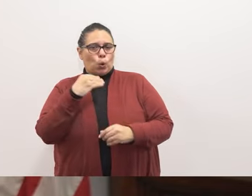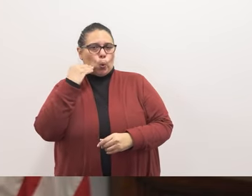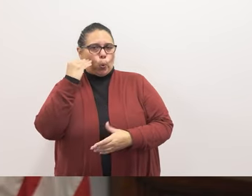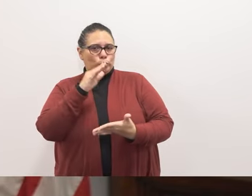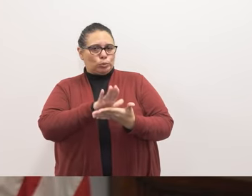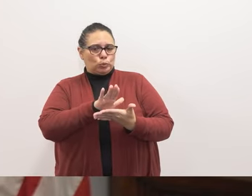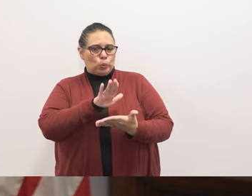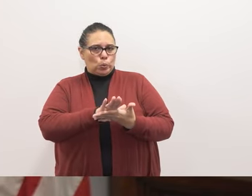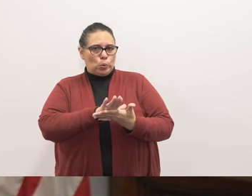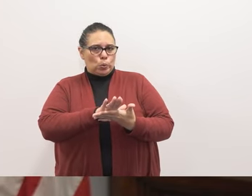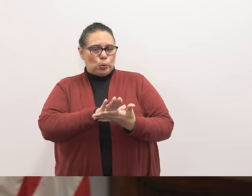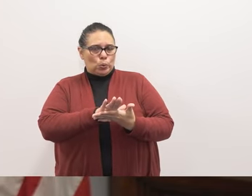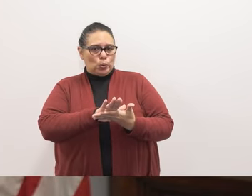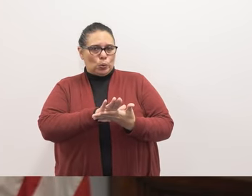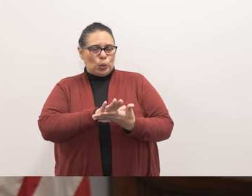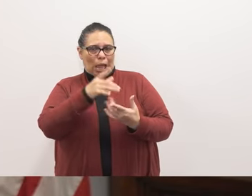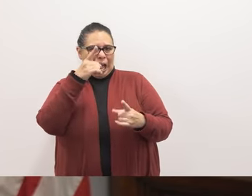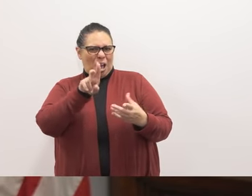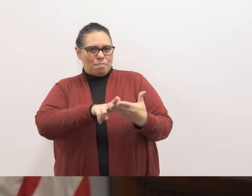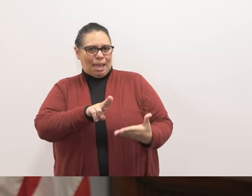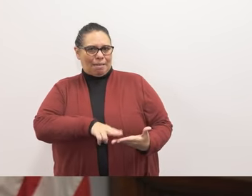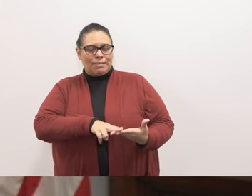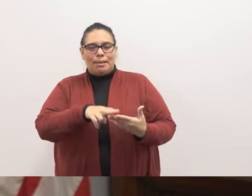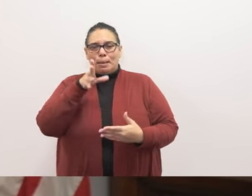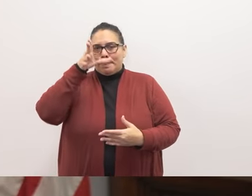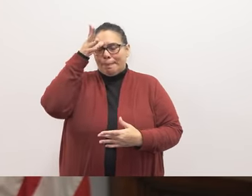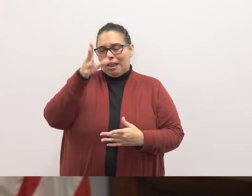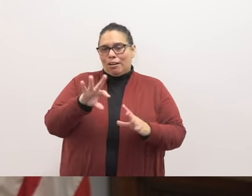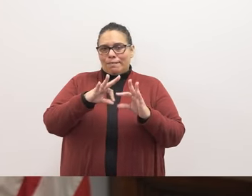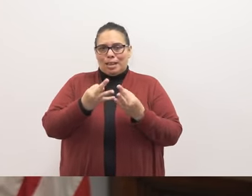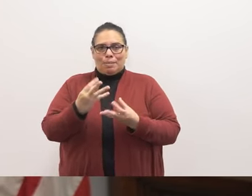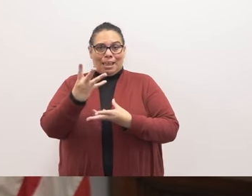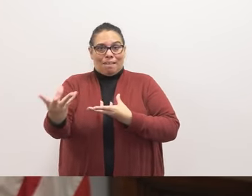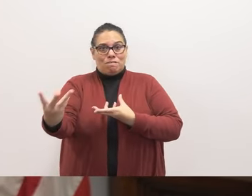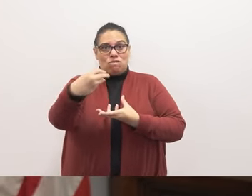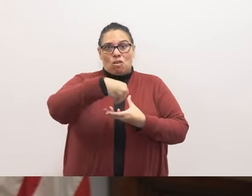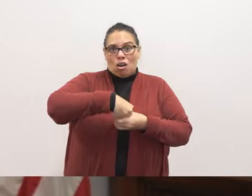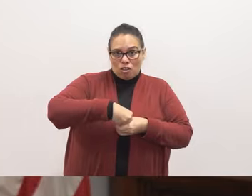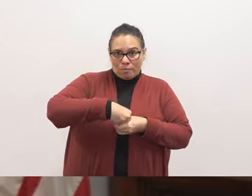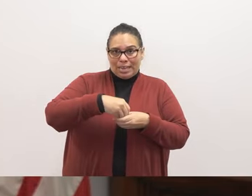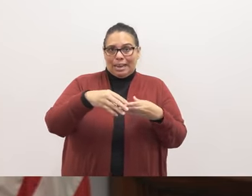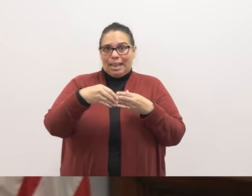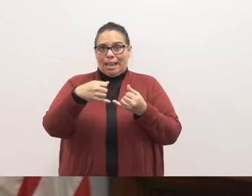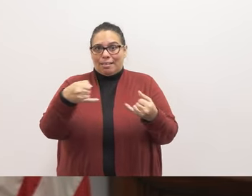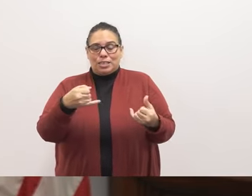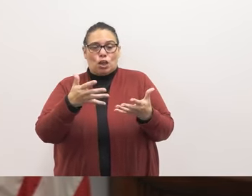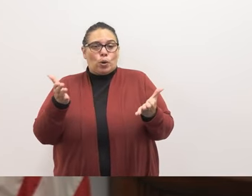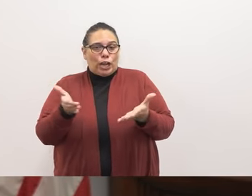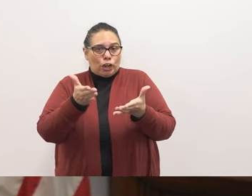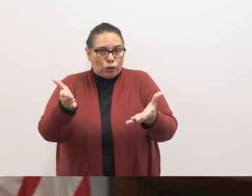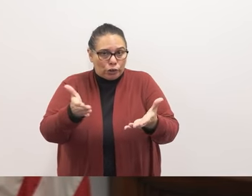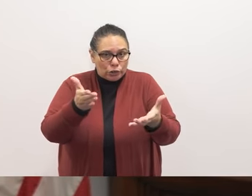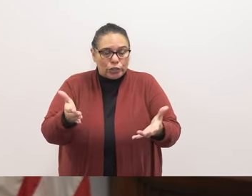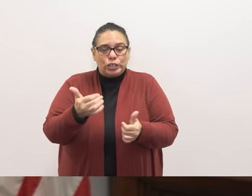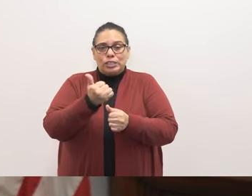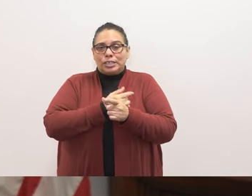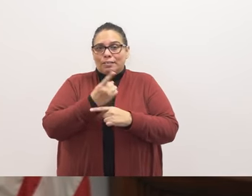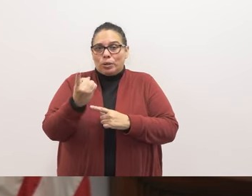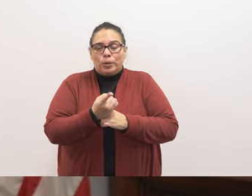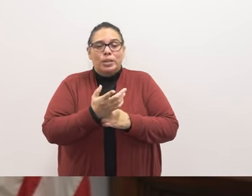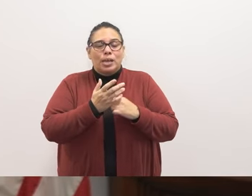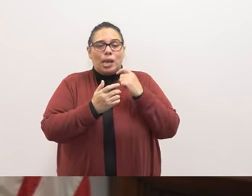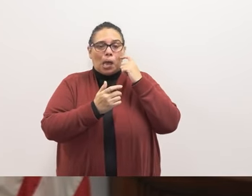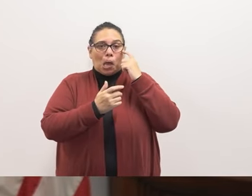compact and parent and family involvement guidelines want to encourage our families parents caregivers community members